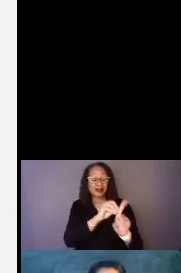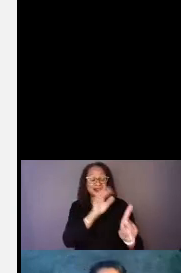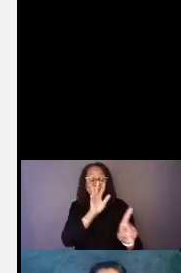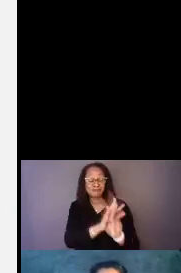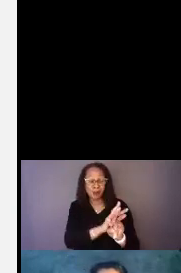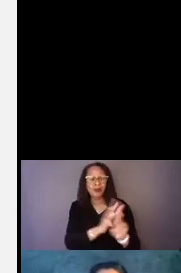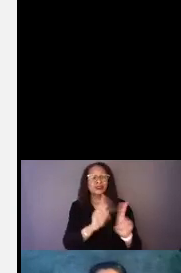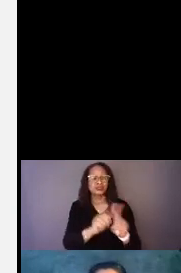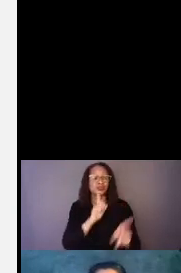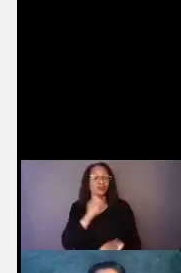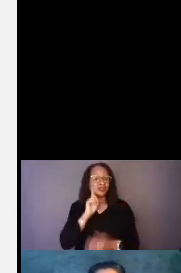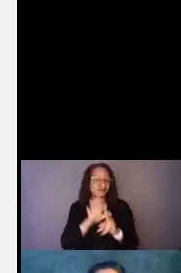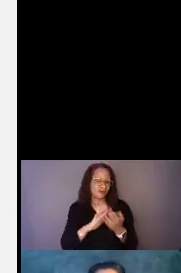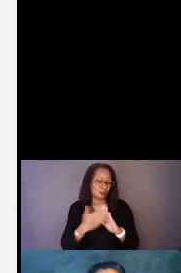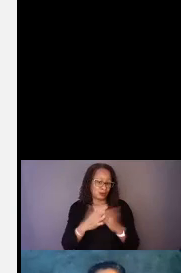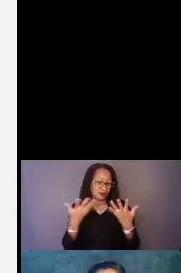community already.